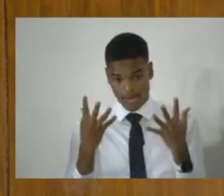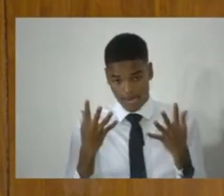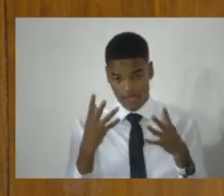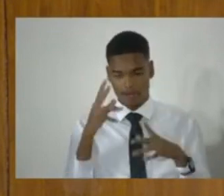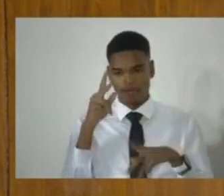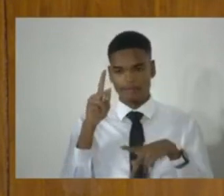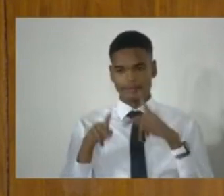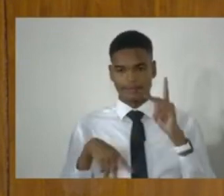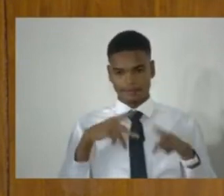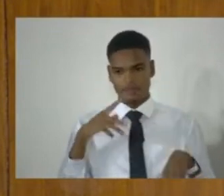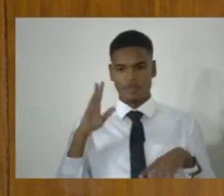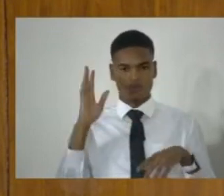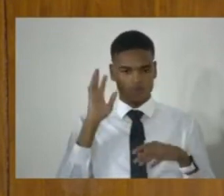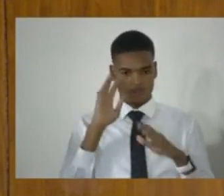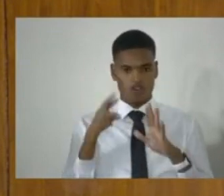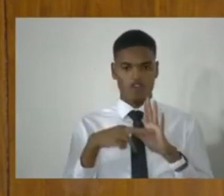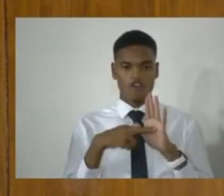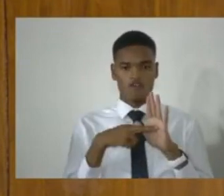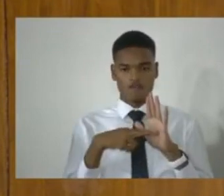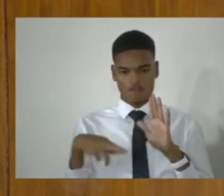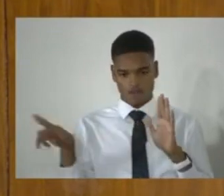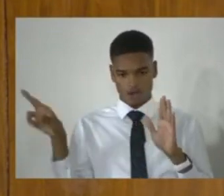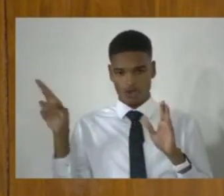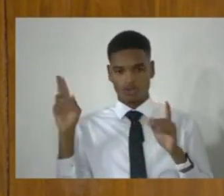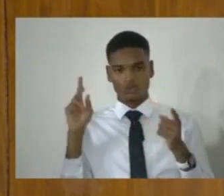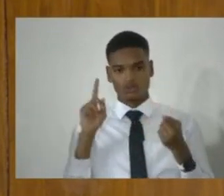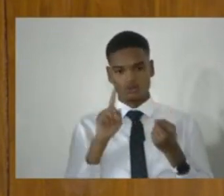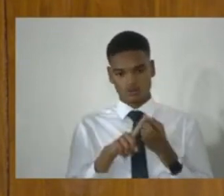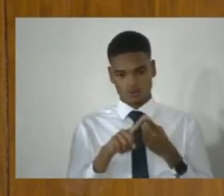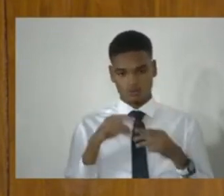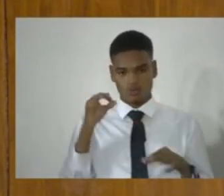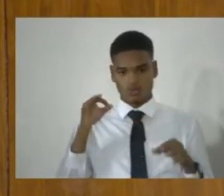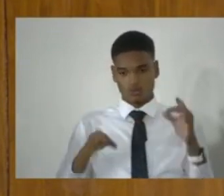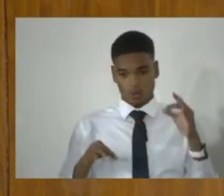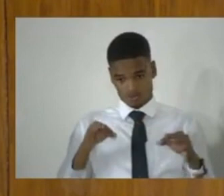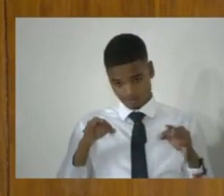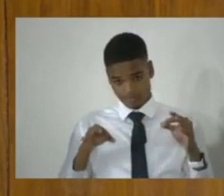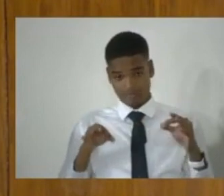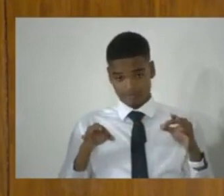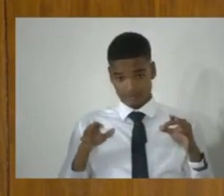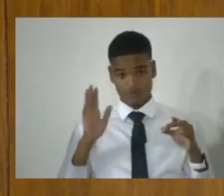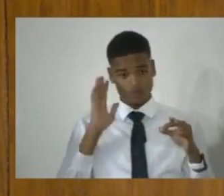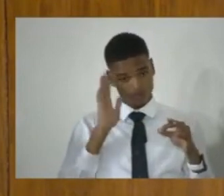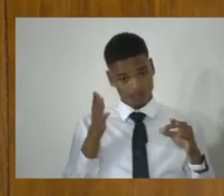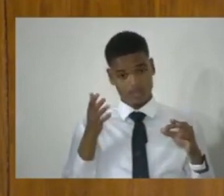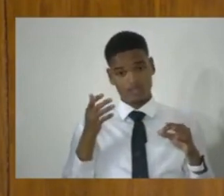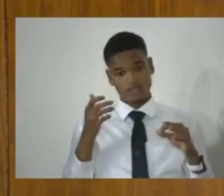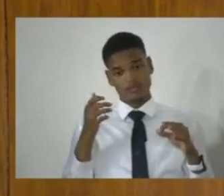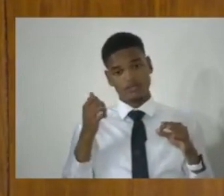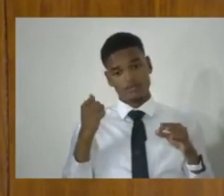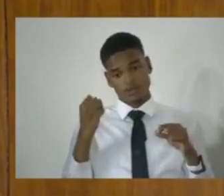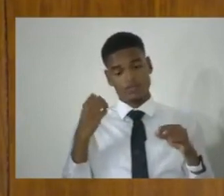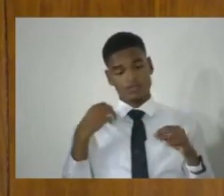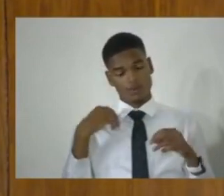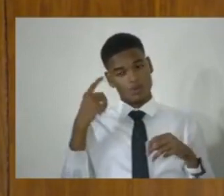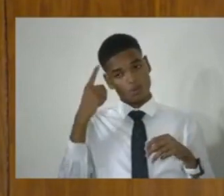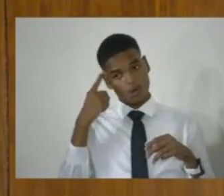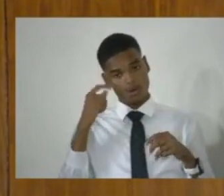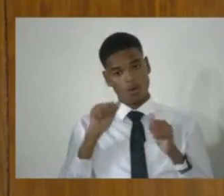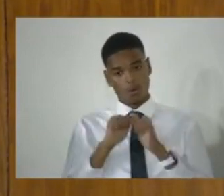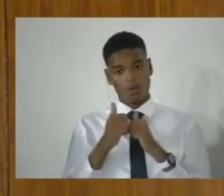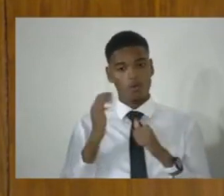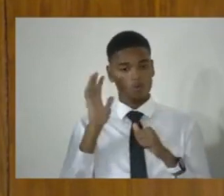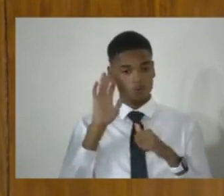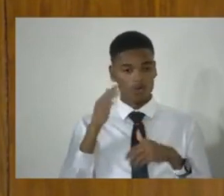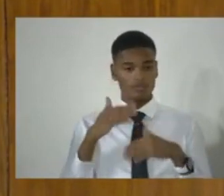referred to a judge of a Court of Appeal, and I just wonder how they're going to cope with all that